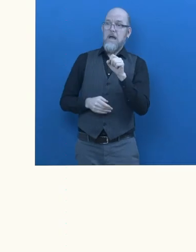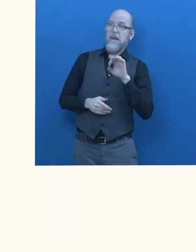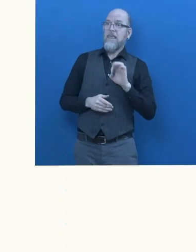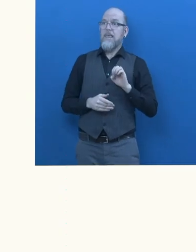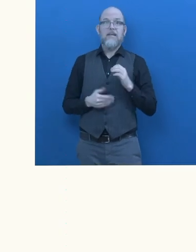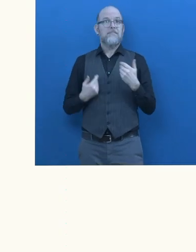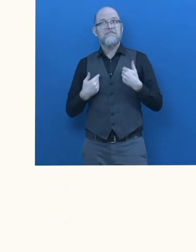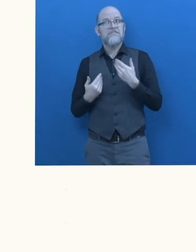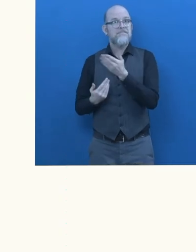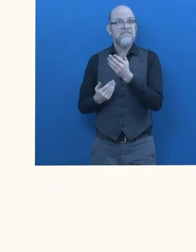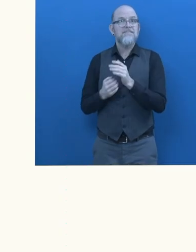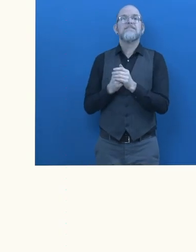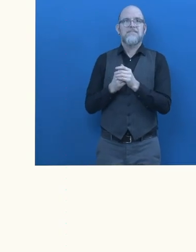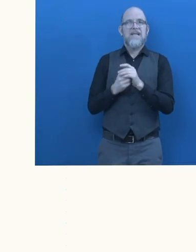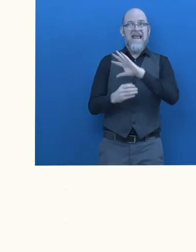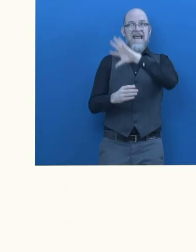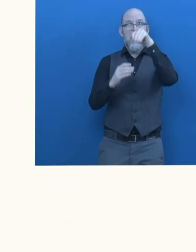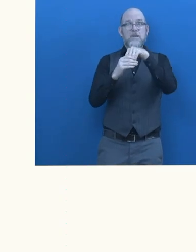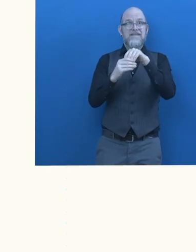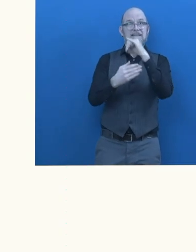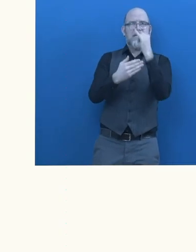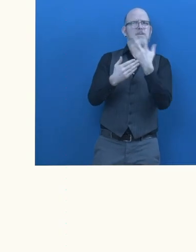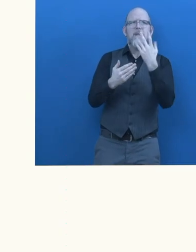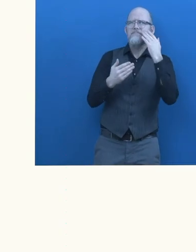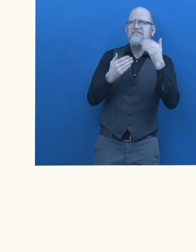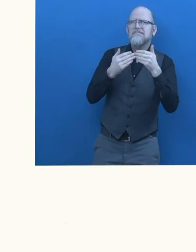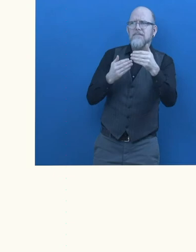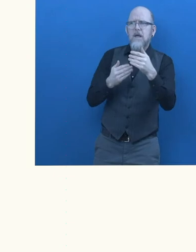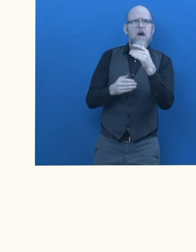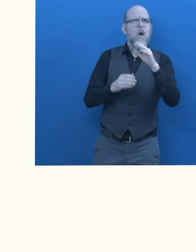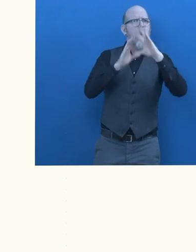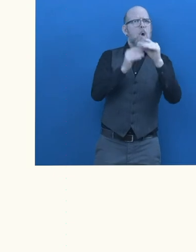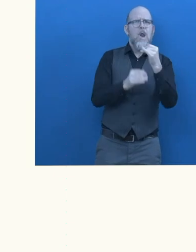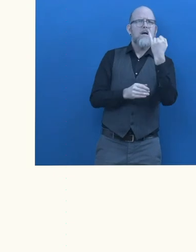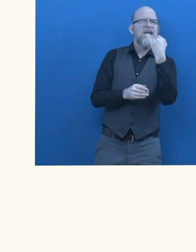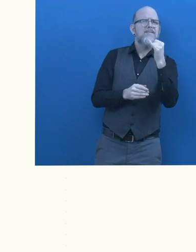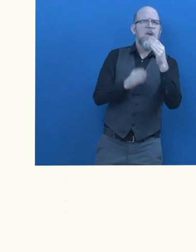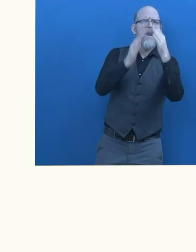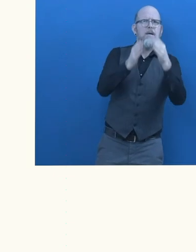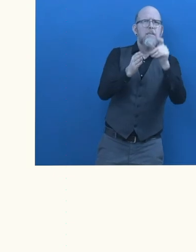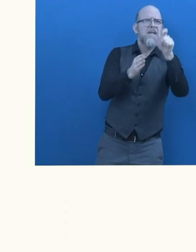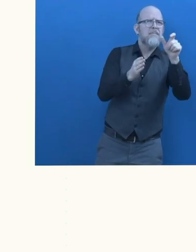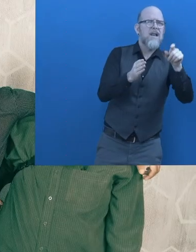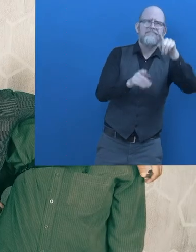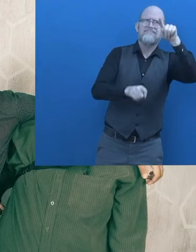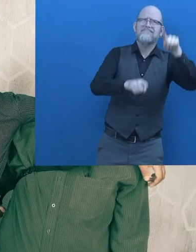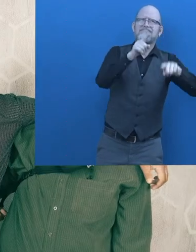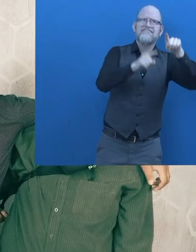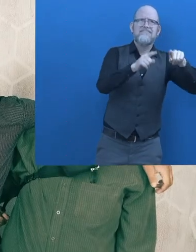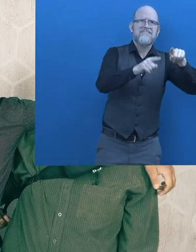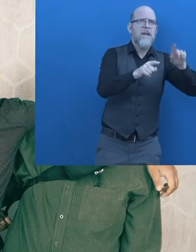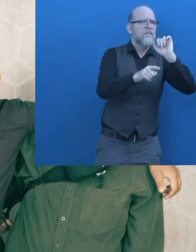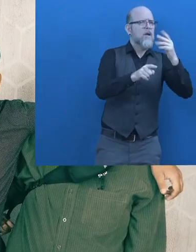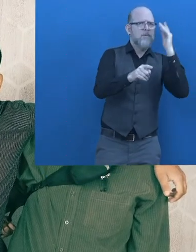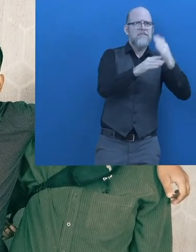Inclusive design recognizes the uniqueness of every individual. And we need to address the fact that there is no